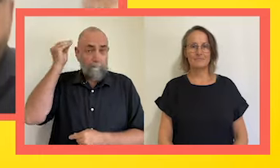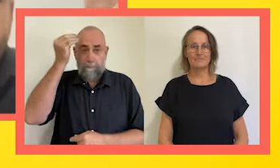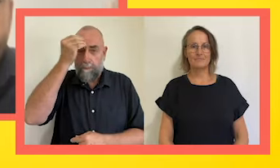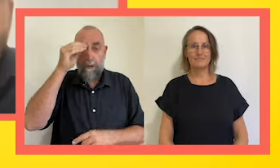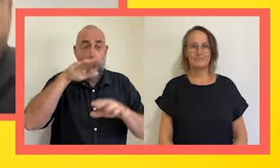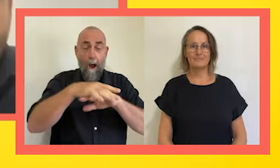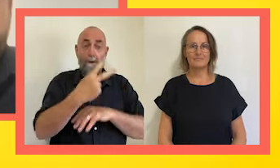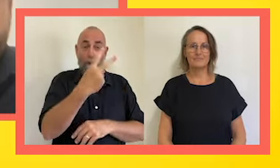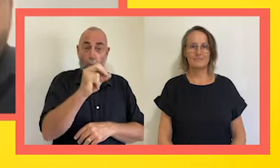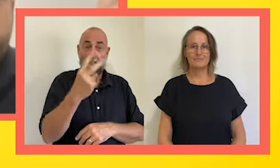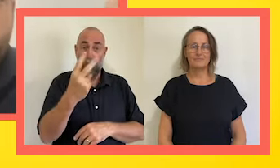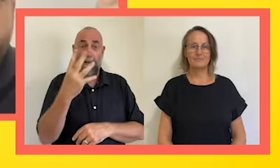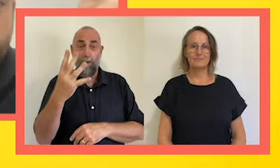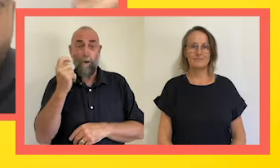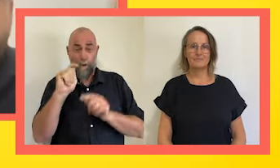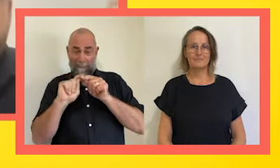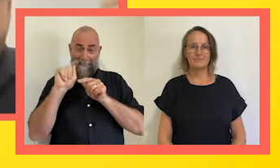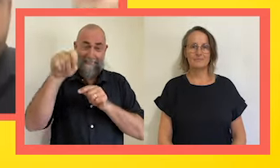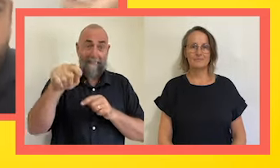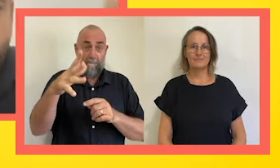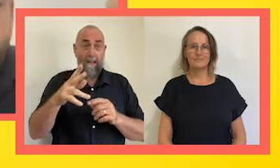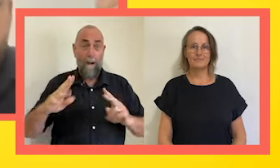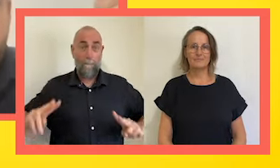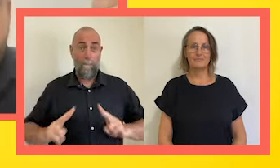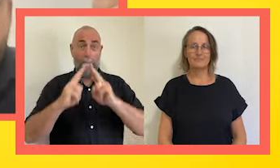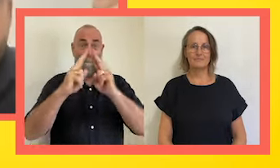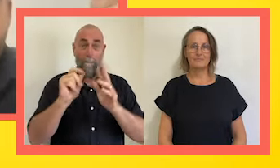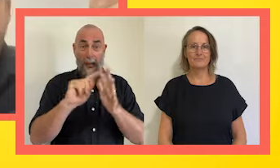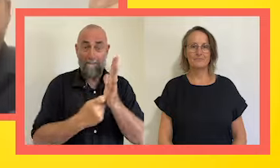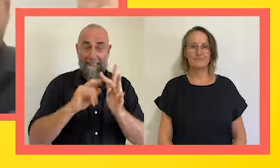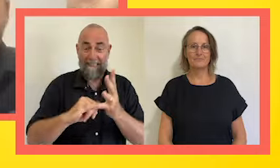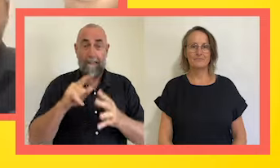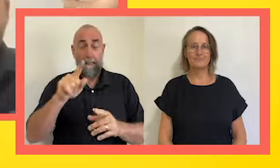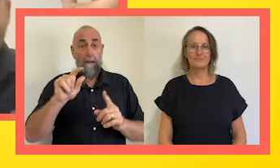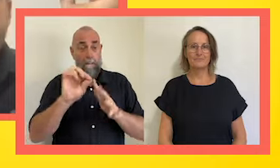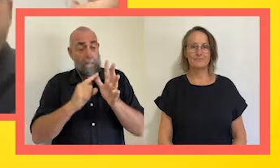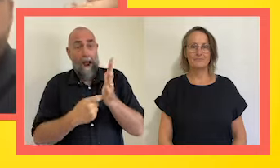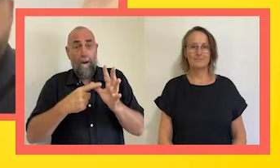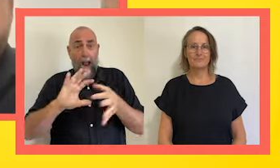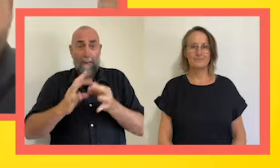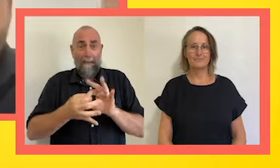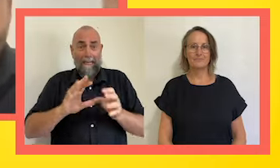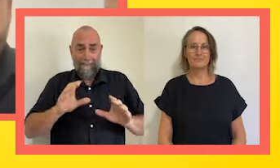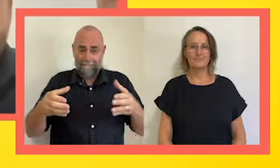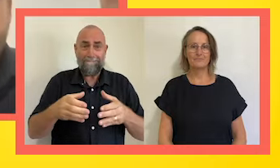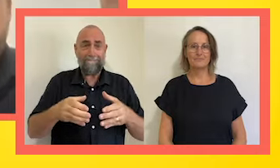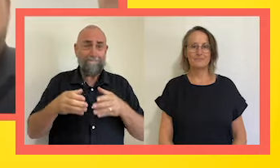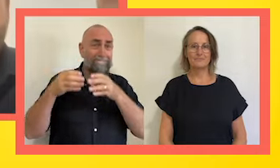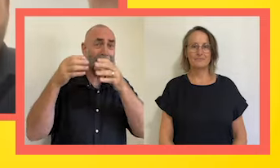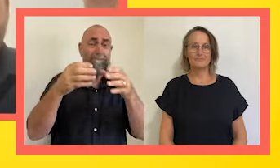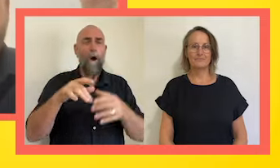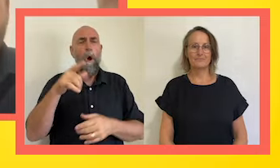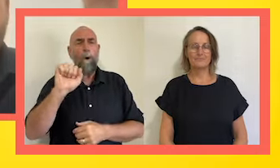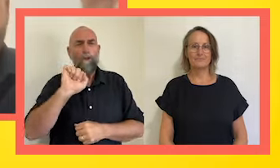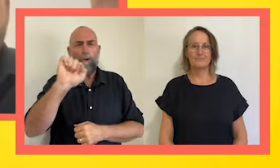is around the corner, Paris, the Paralympic Games. What events are you working towards